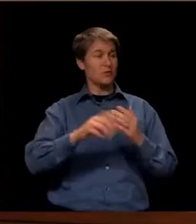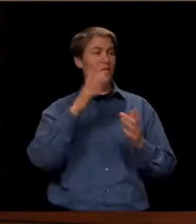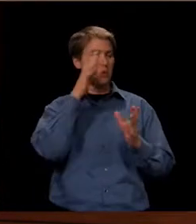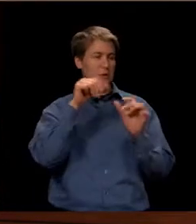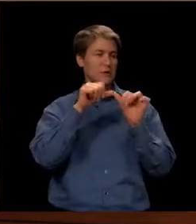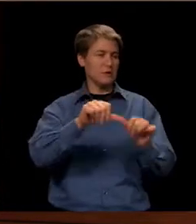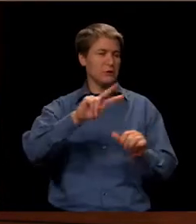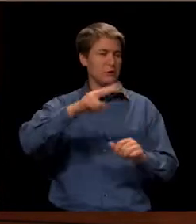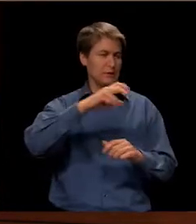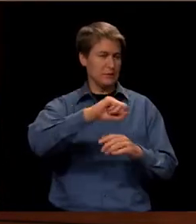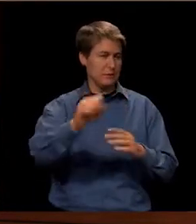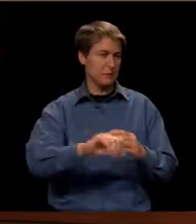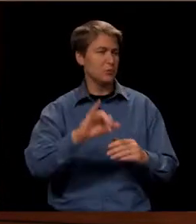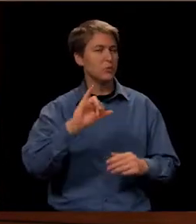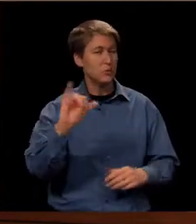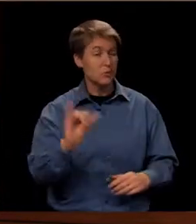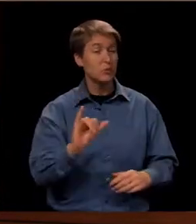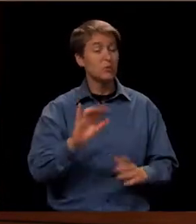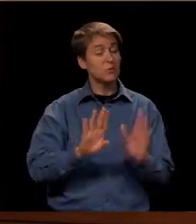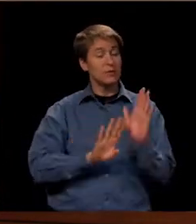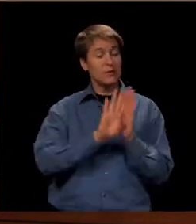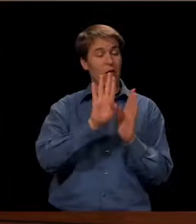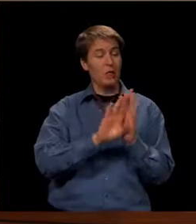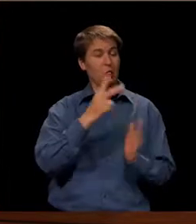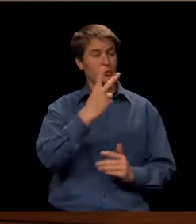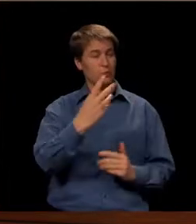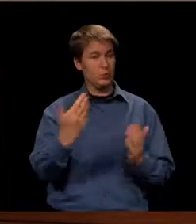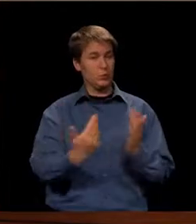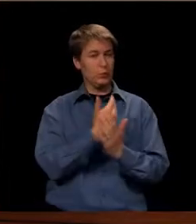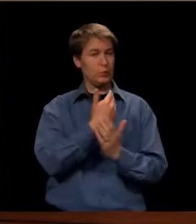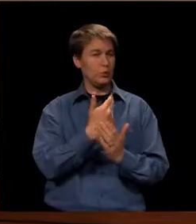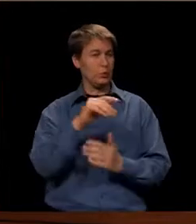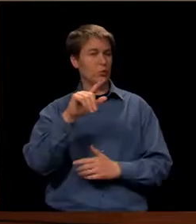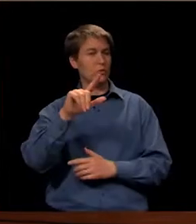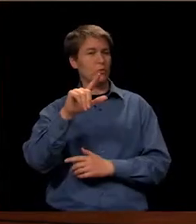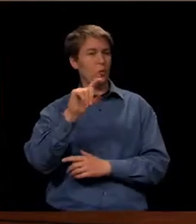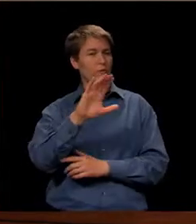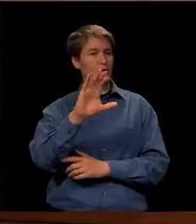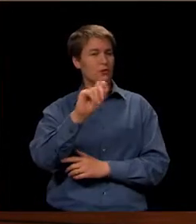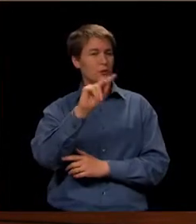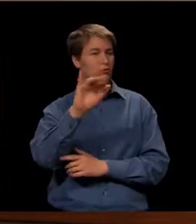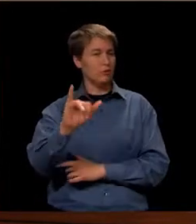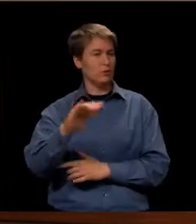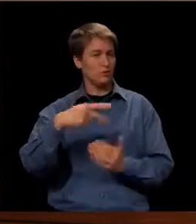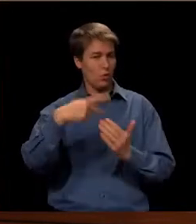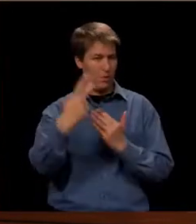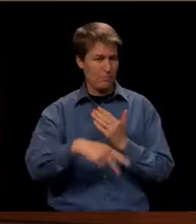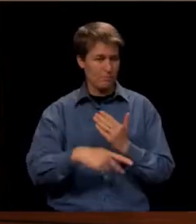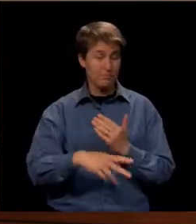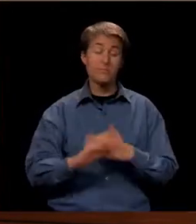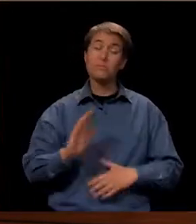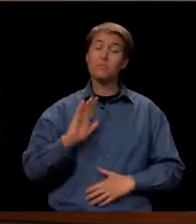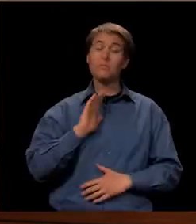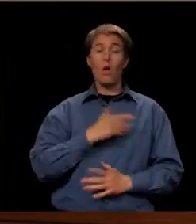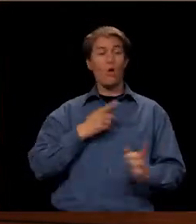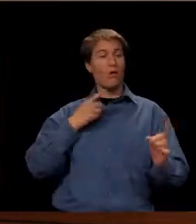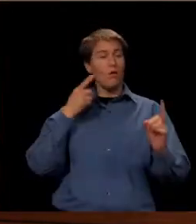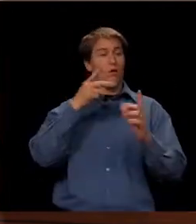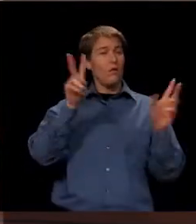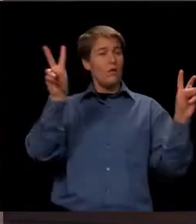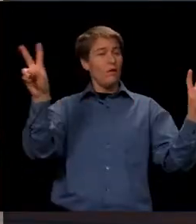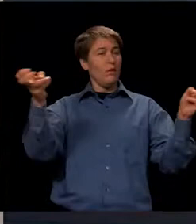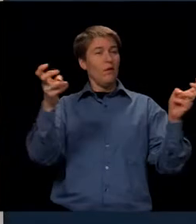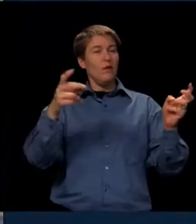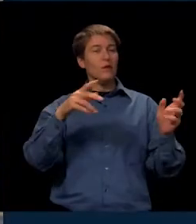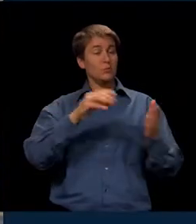semester as we develop these two new 21st Century programs. Certainly our vision statement in the school district is students are prepared